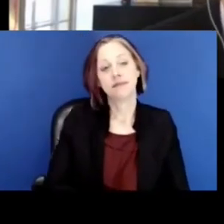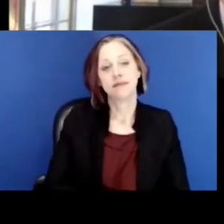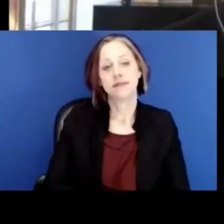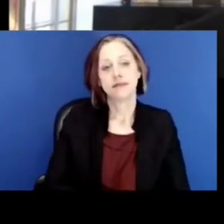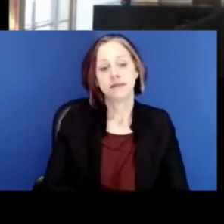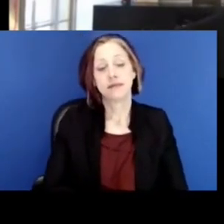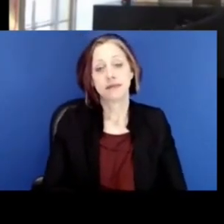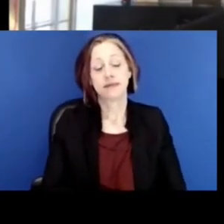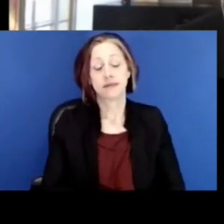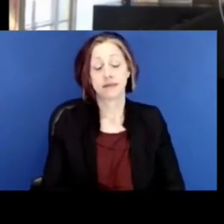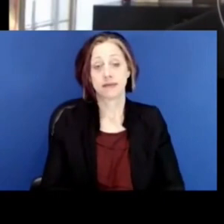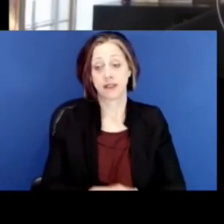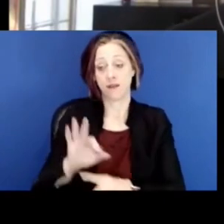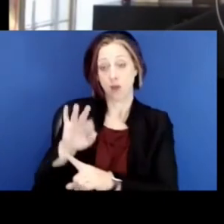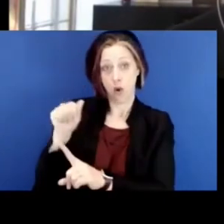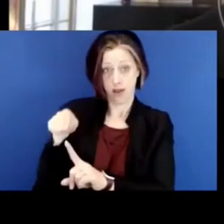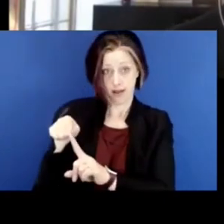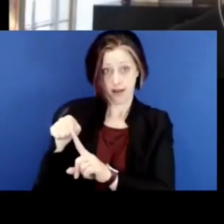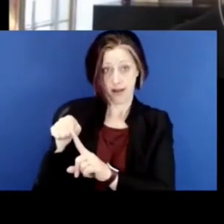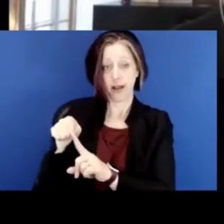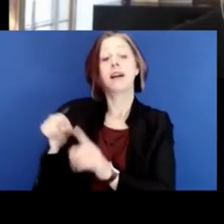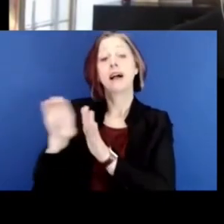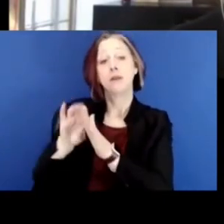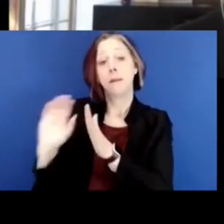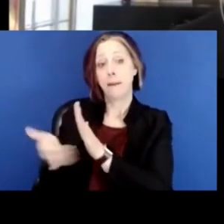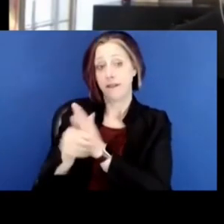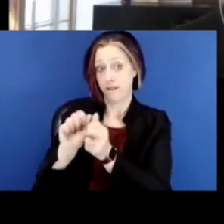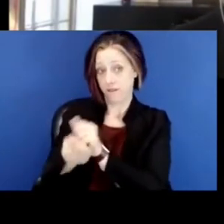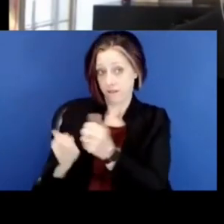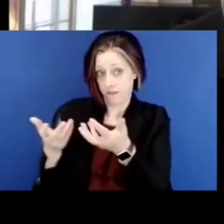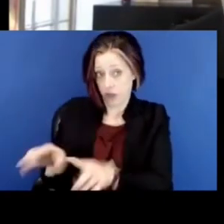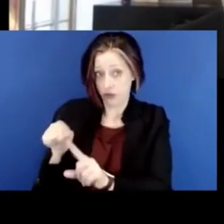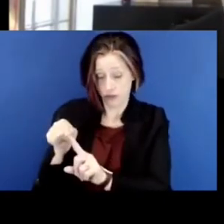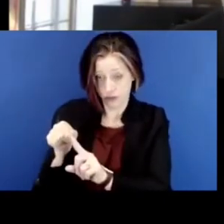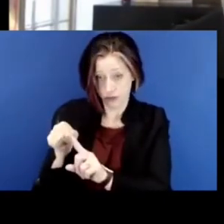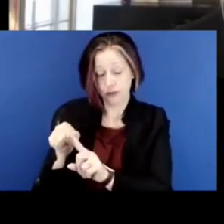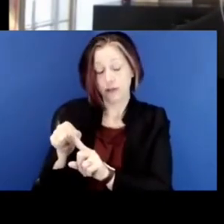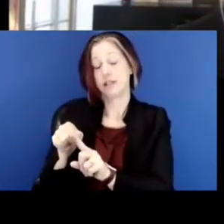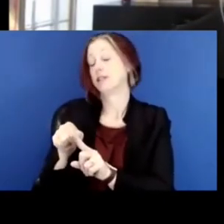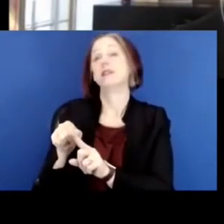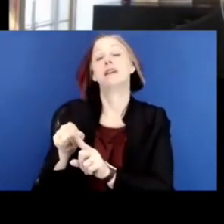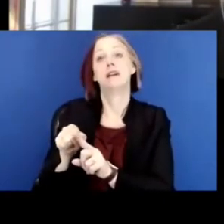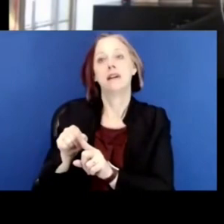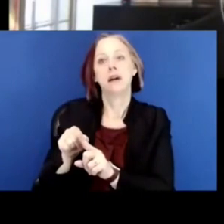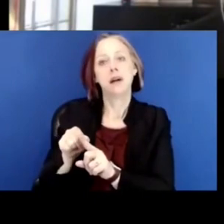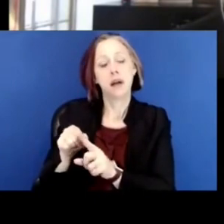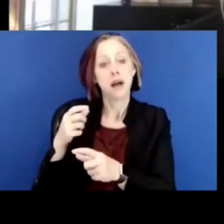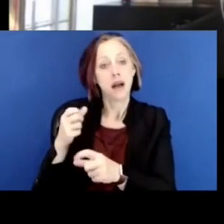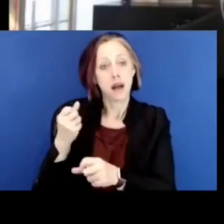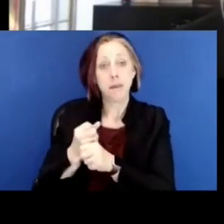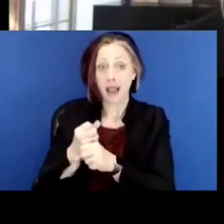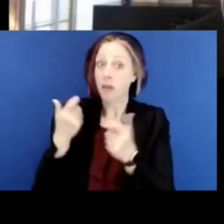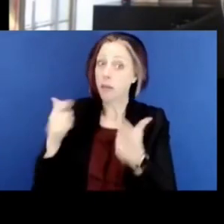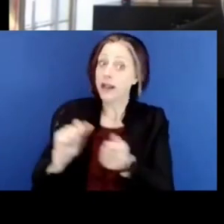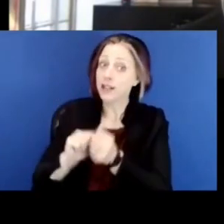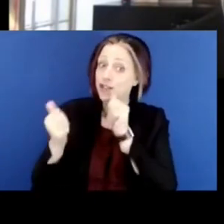After Florida amended its constitution and made wholesale changes